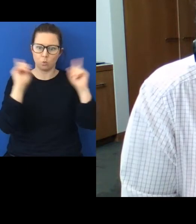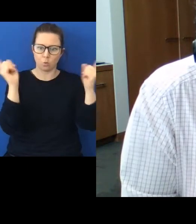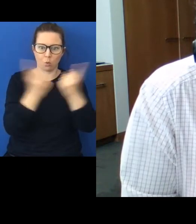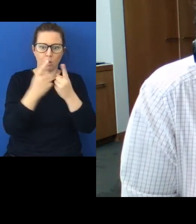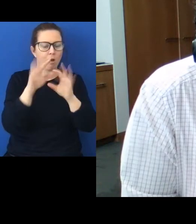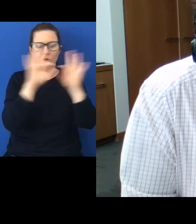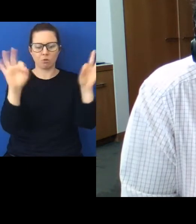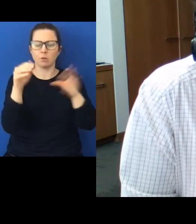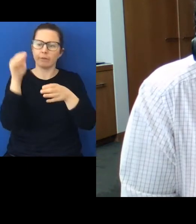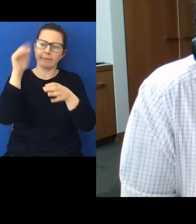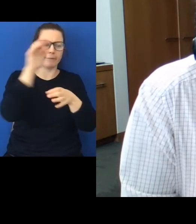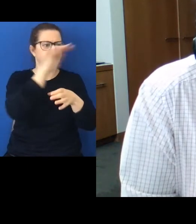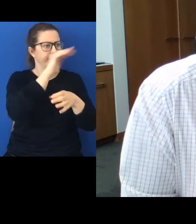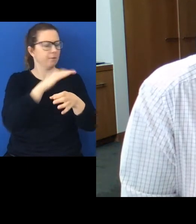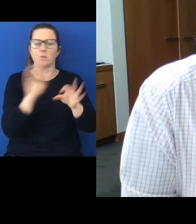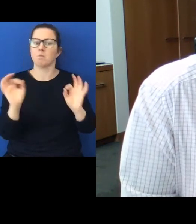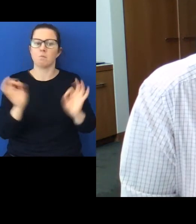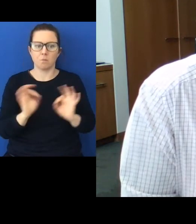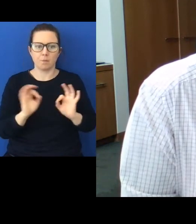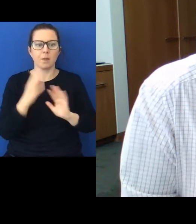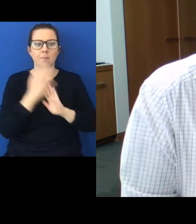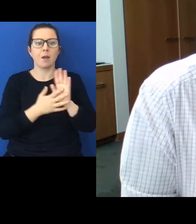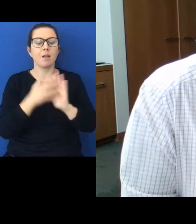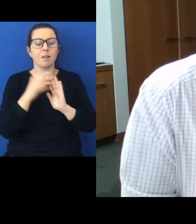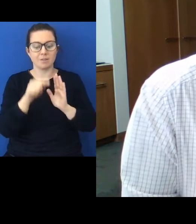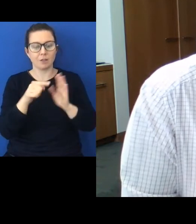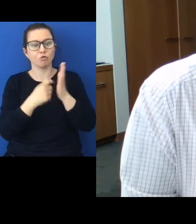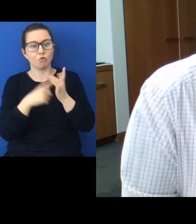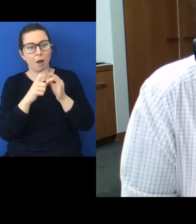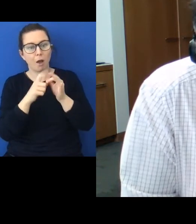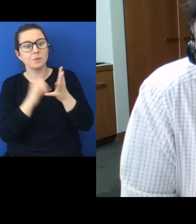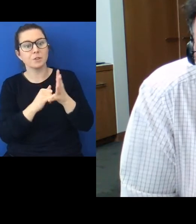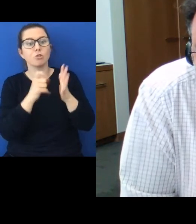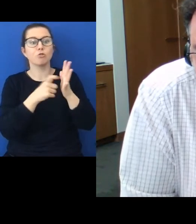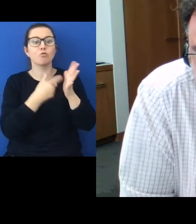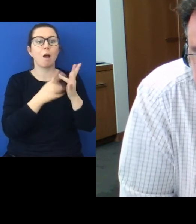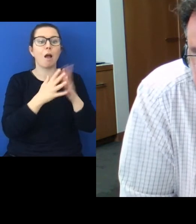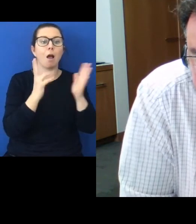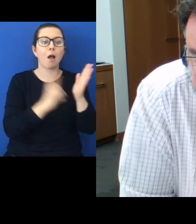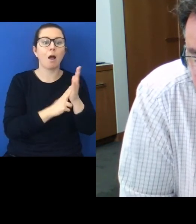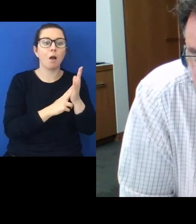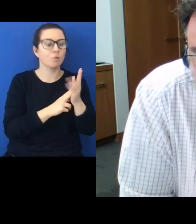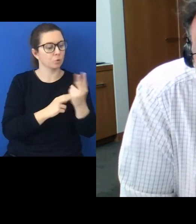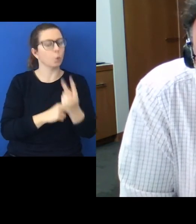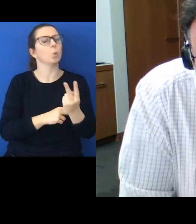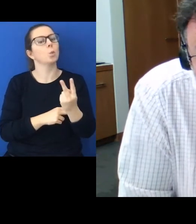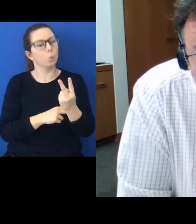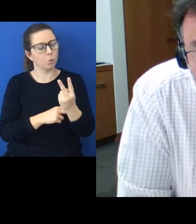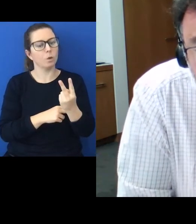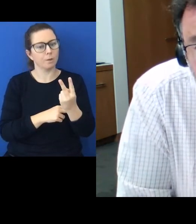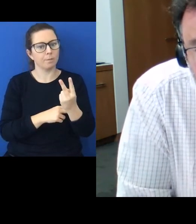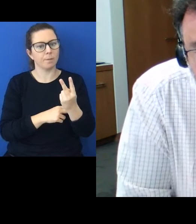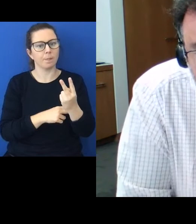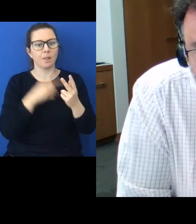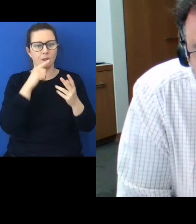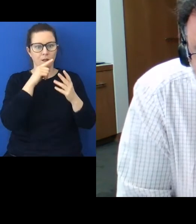exclusionary so that the Whanganui tribes and the crown would be the only players so Te Poutupua